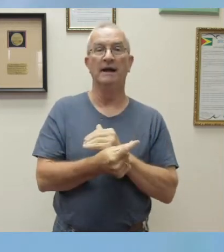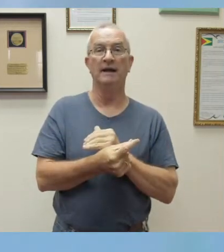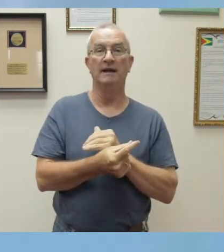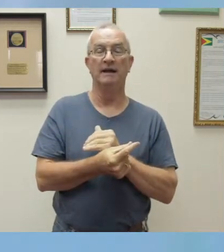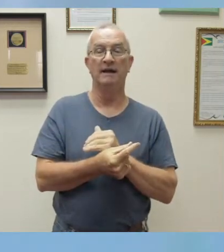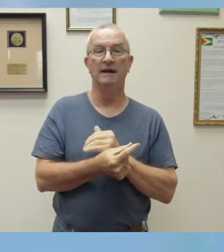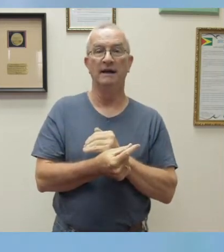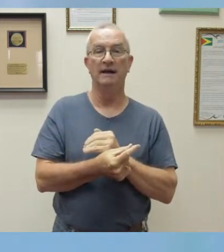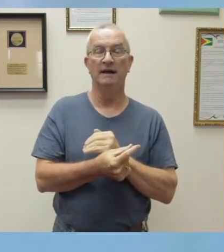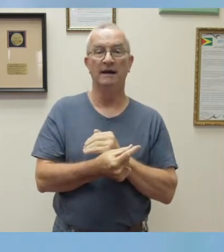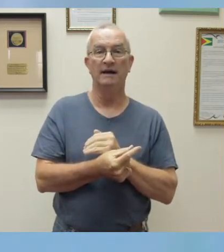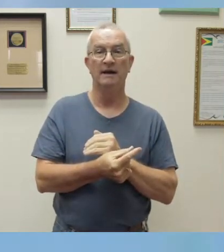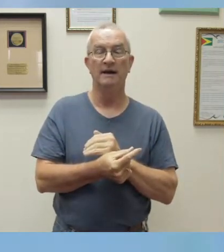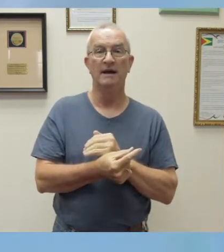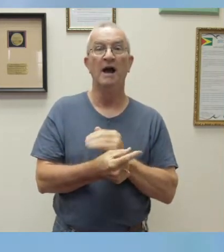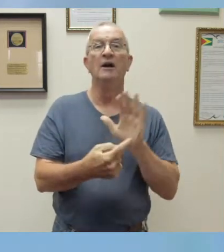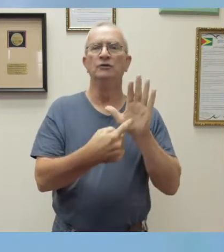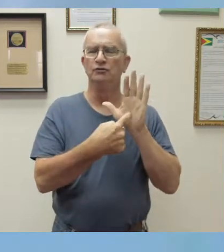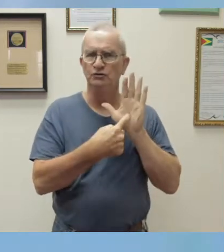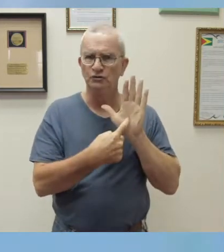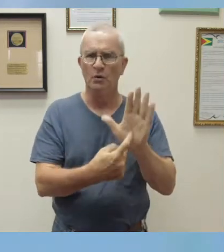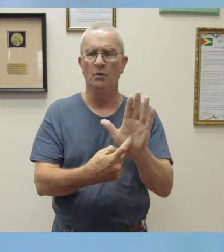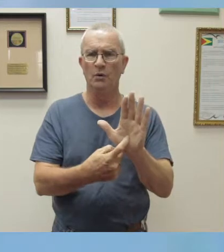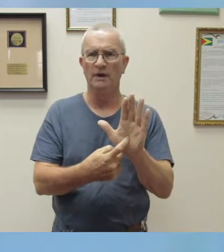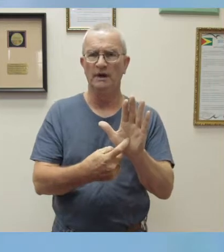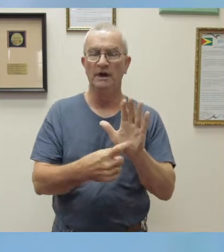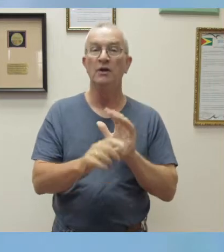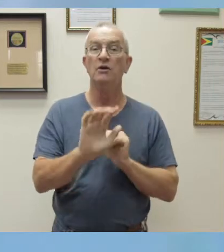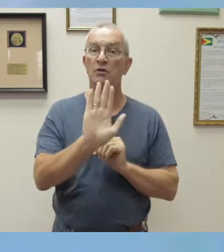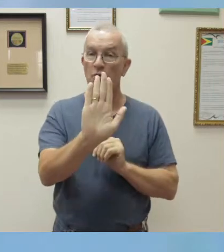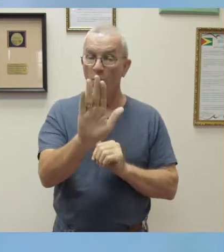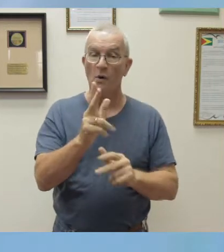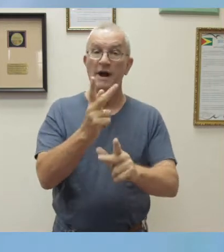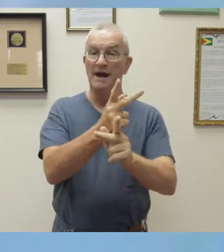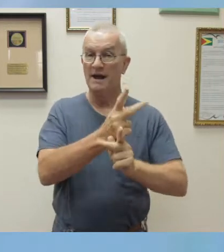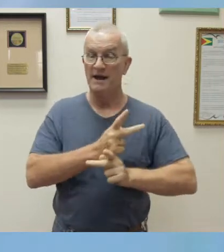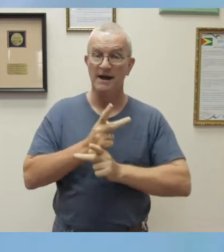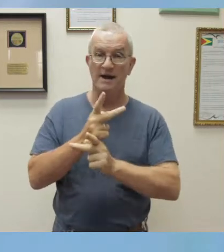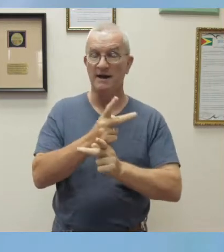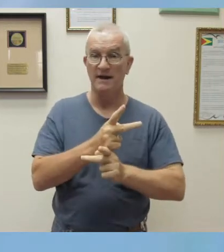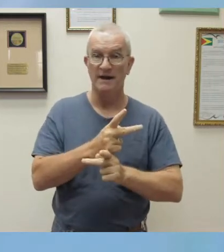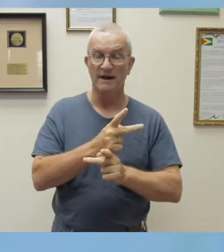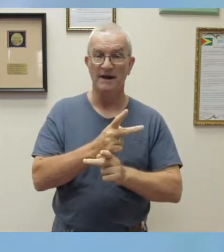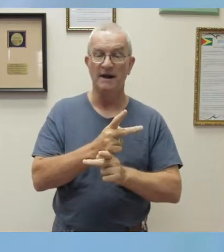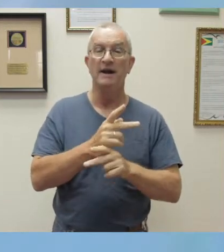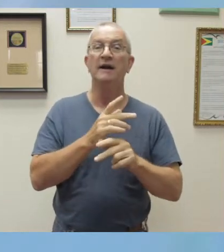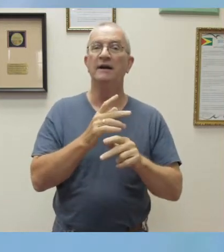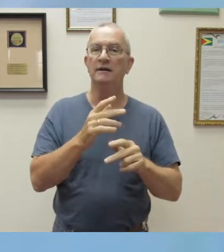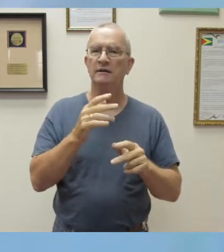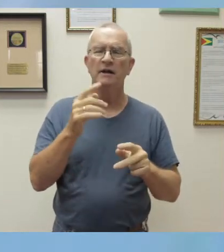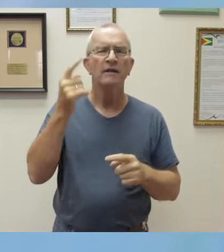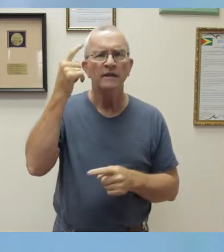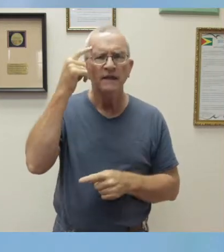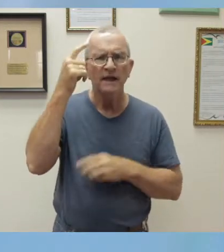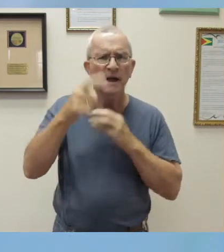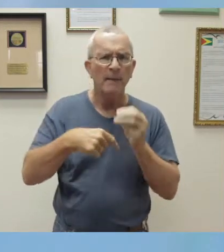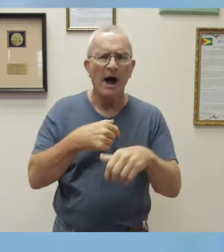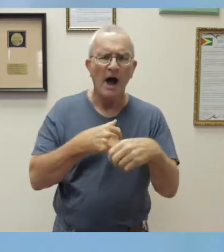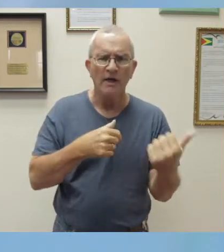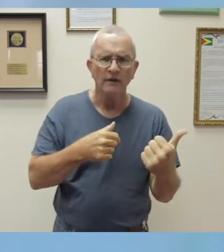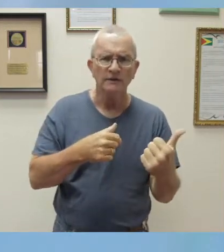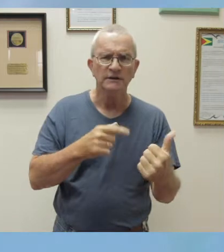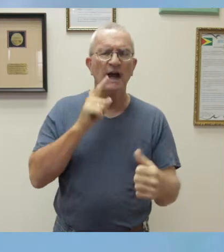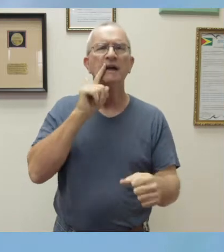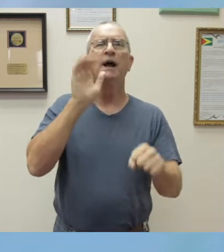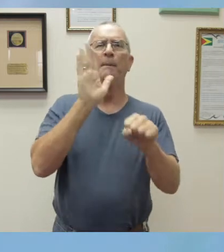demonstrative of your care, consideration, and commitment to health